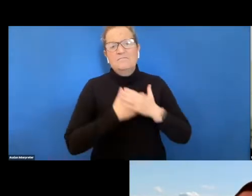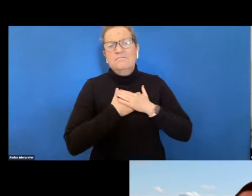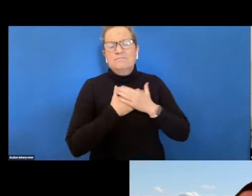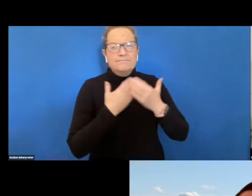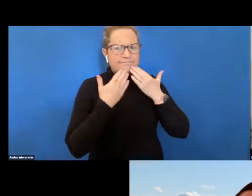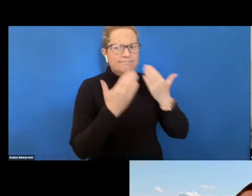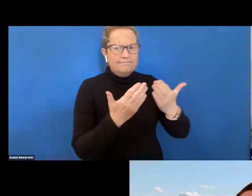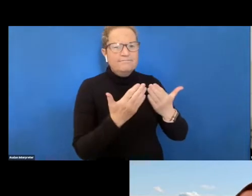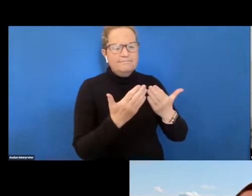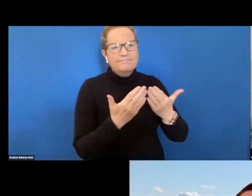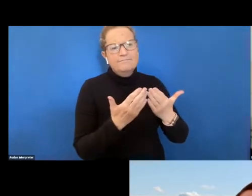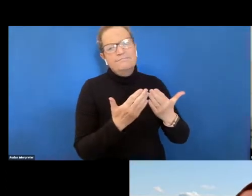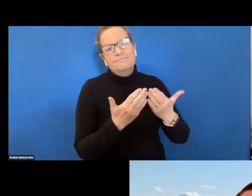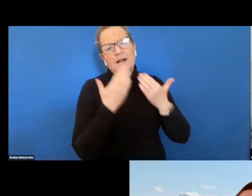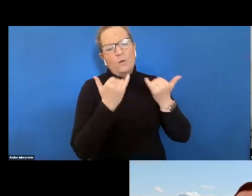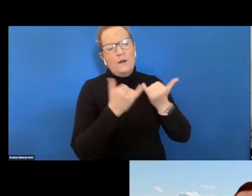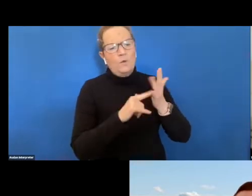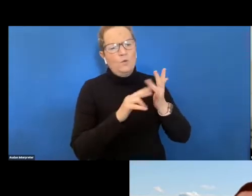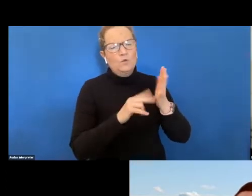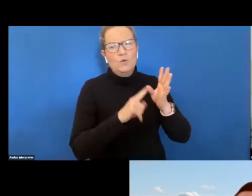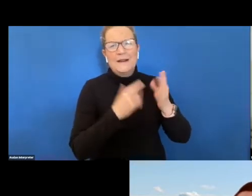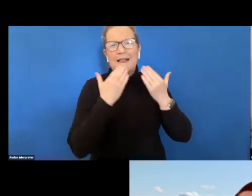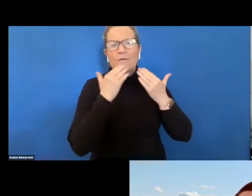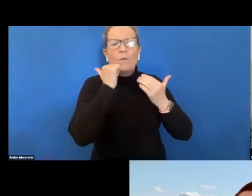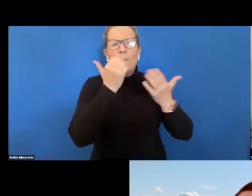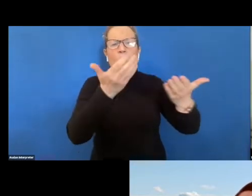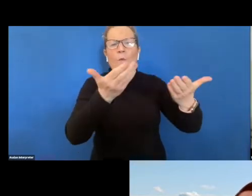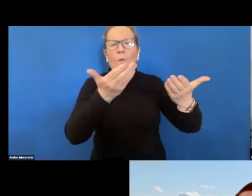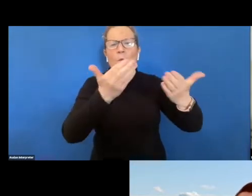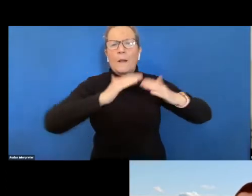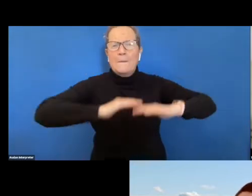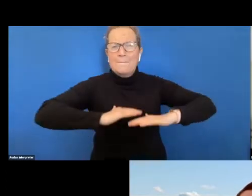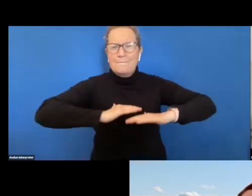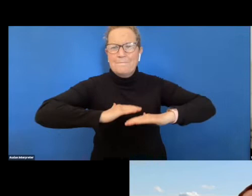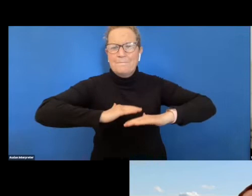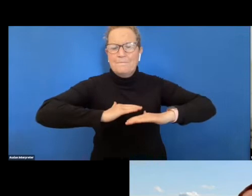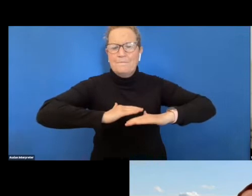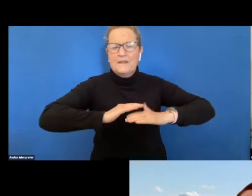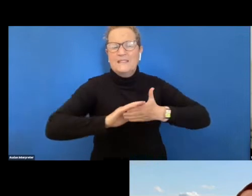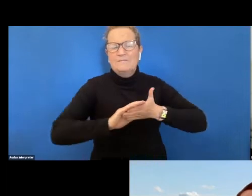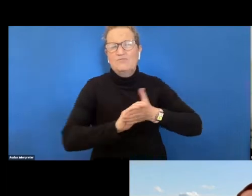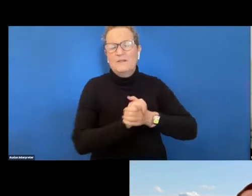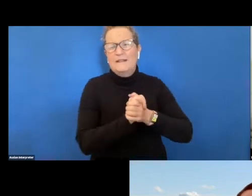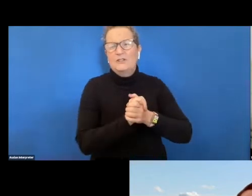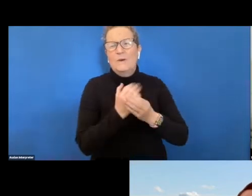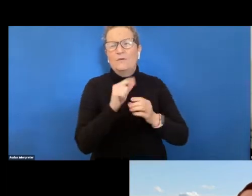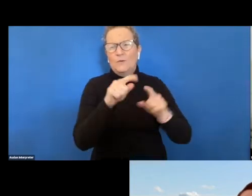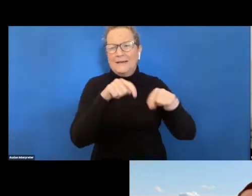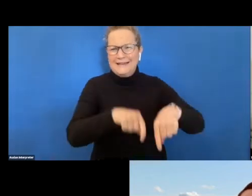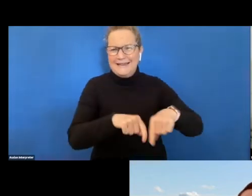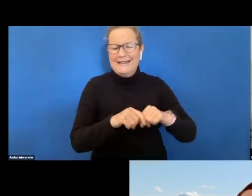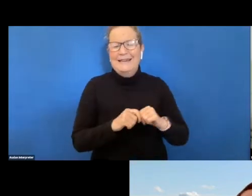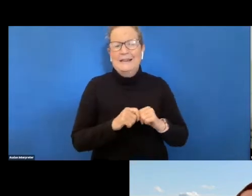thank you for a wonderful warm welcome to country it's a privilege to have you here this morning and a privilege to be joining you from